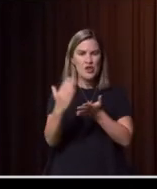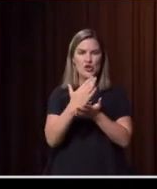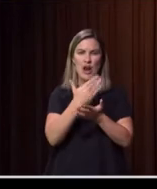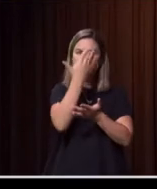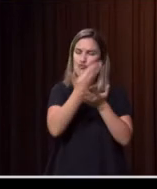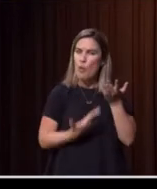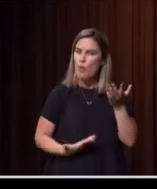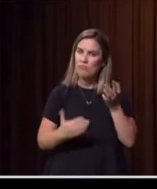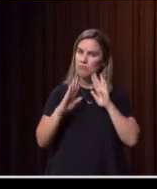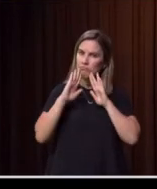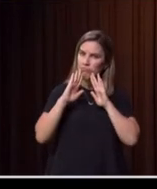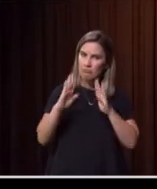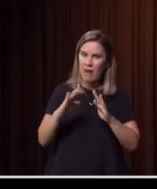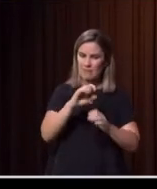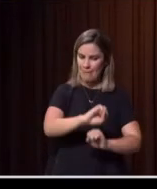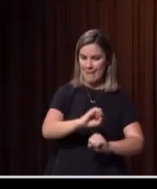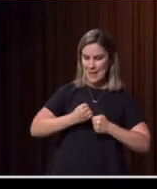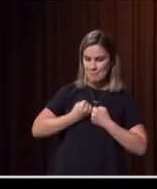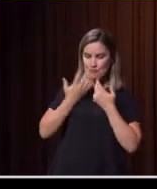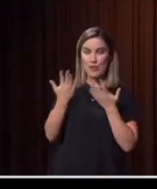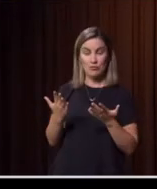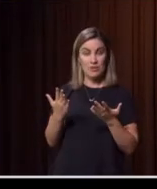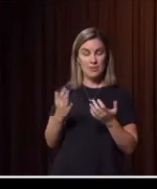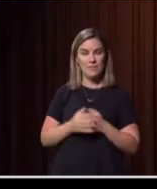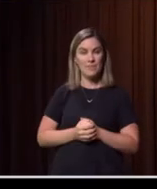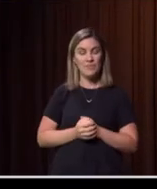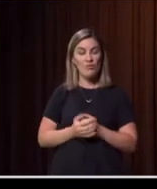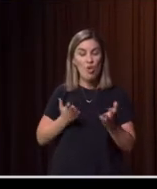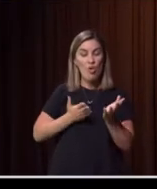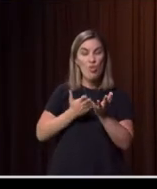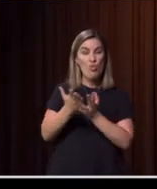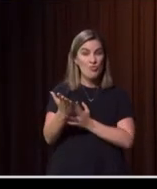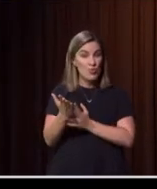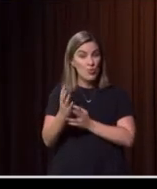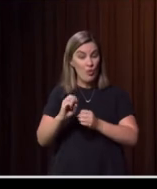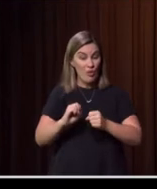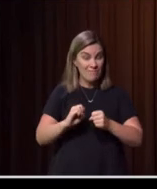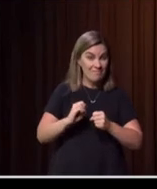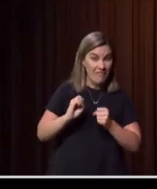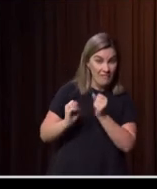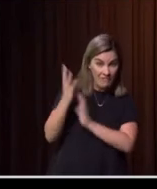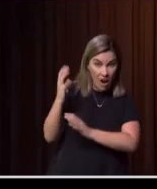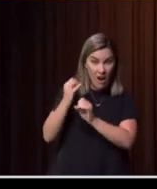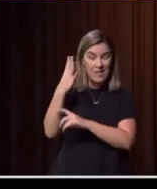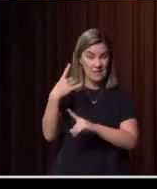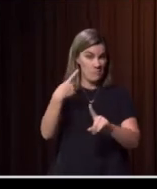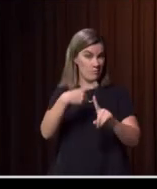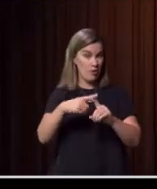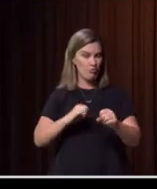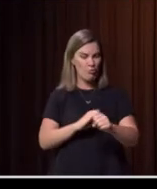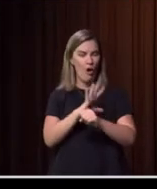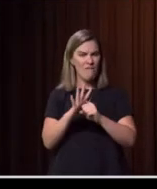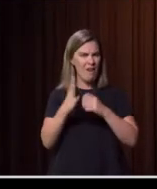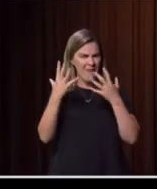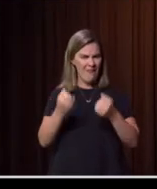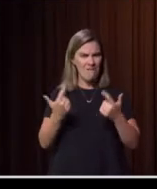lot of mental health, obviously, that has risen both during the time of the fires, but also during COVID. For part